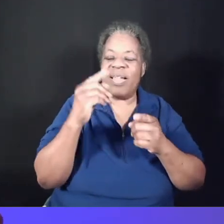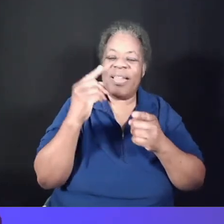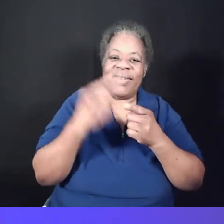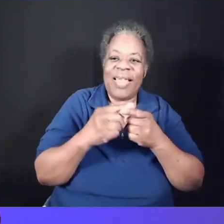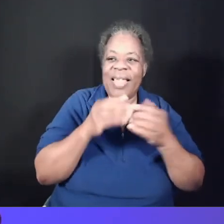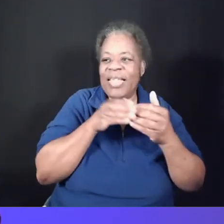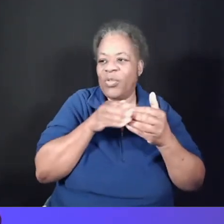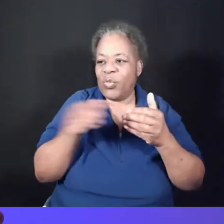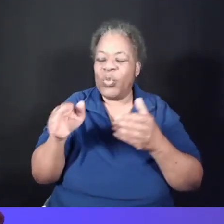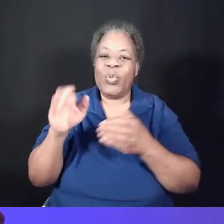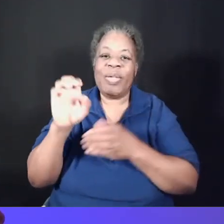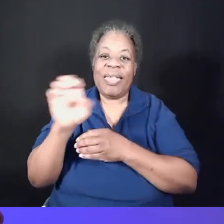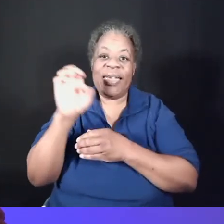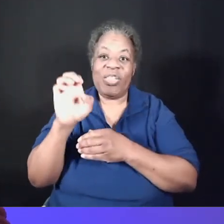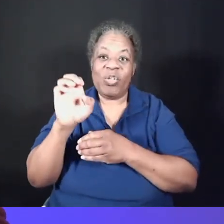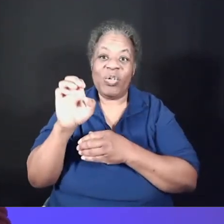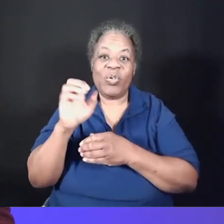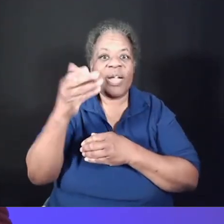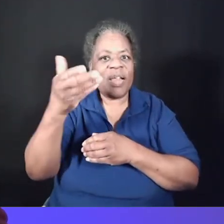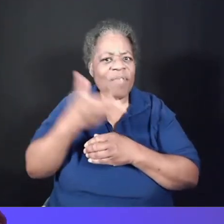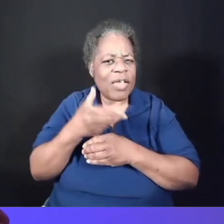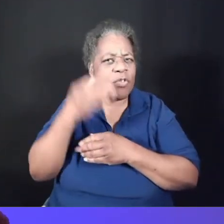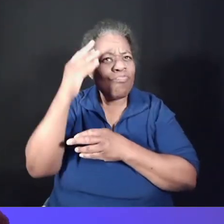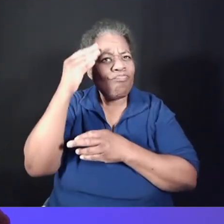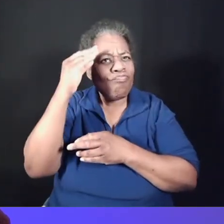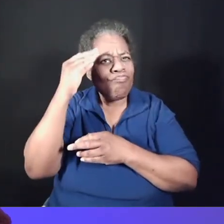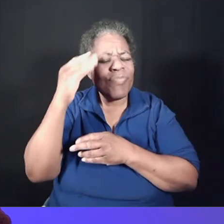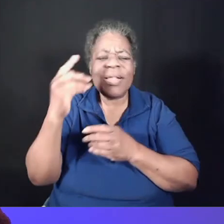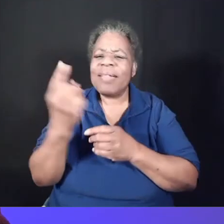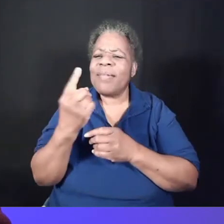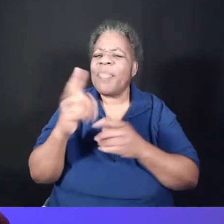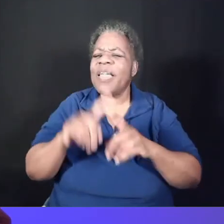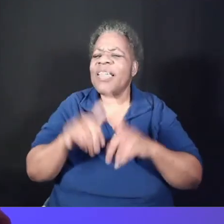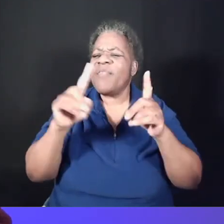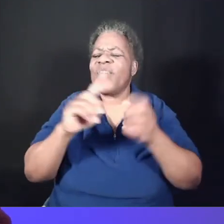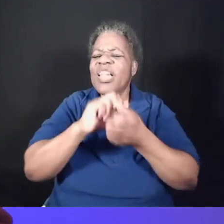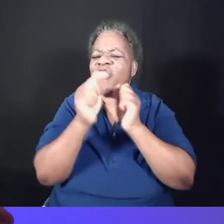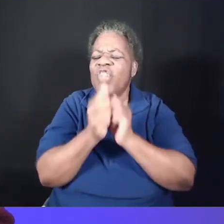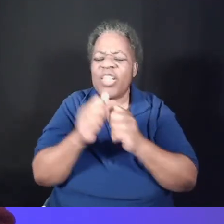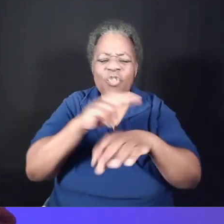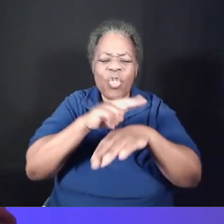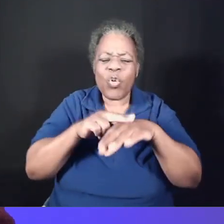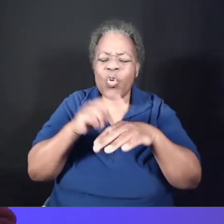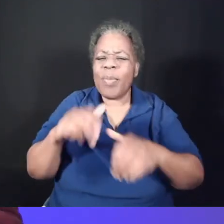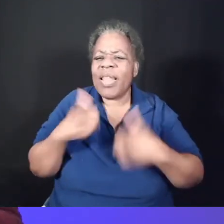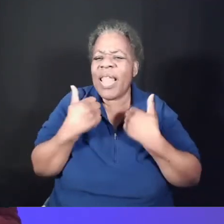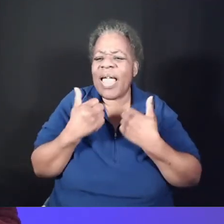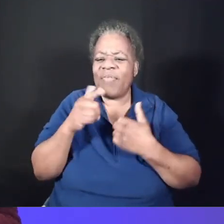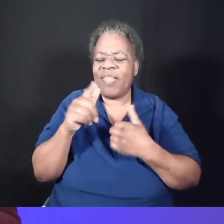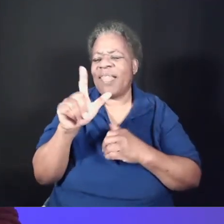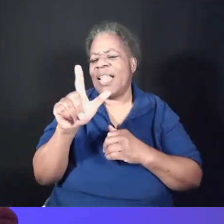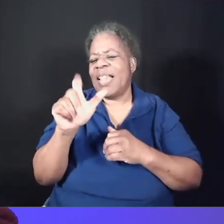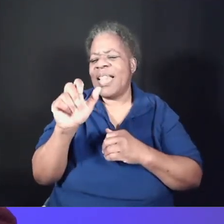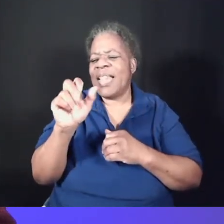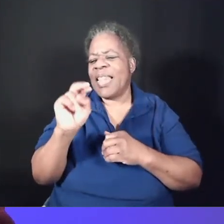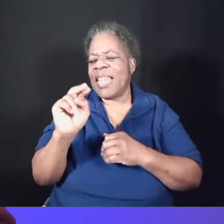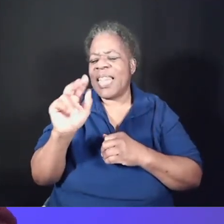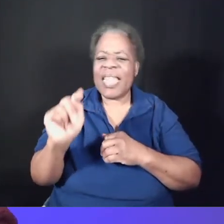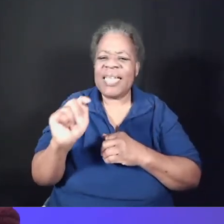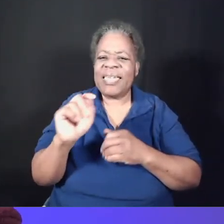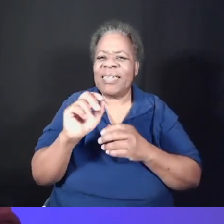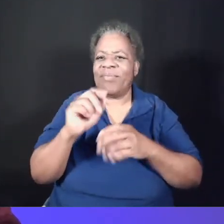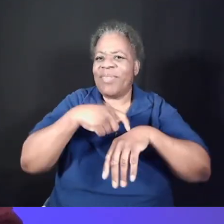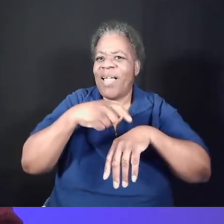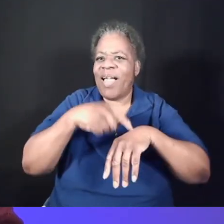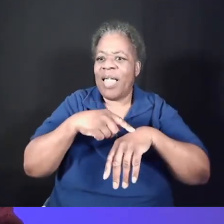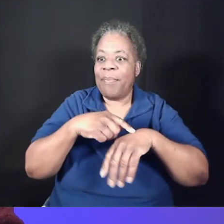invite you to consider something different and a change to your normal way of life this Lenten season? Maybe, maybe this is the